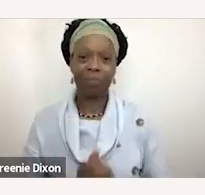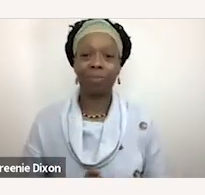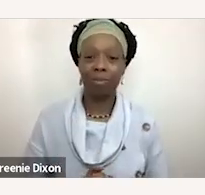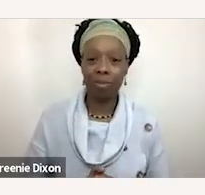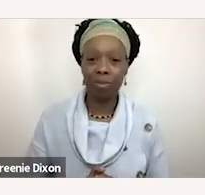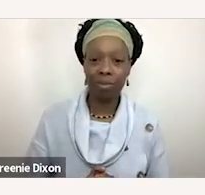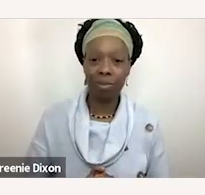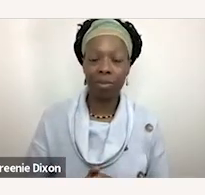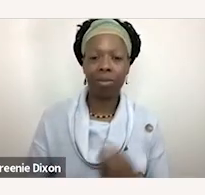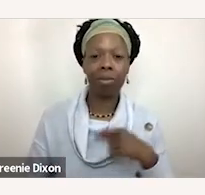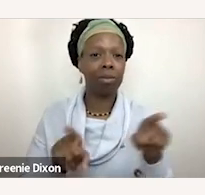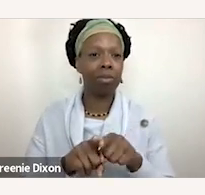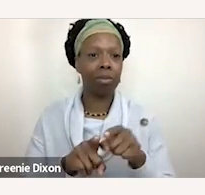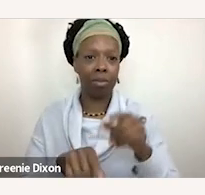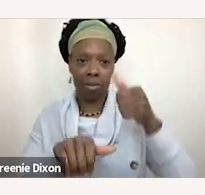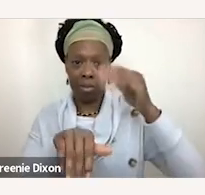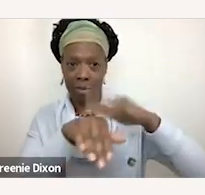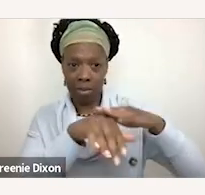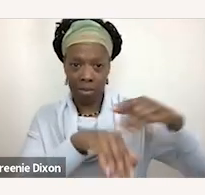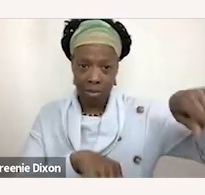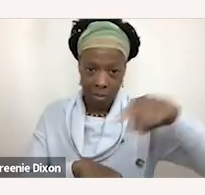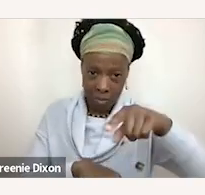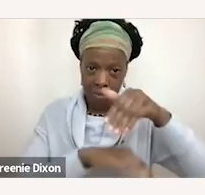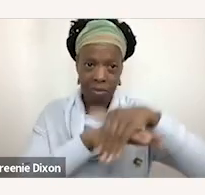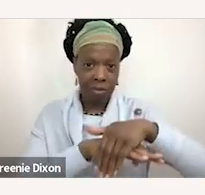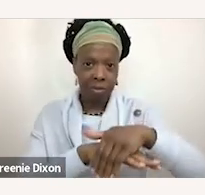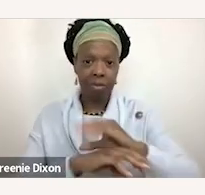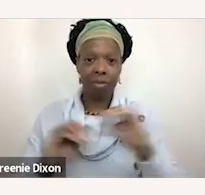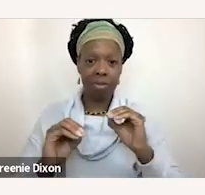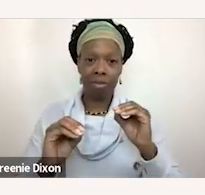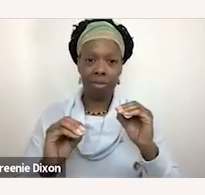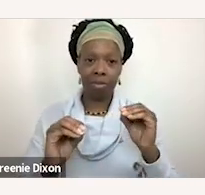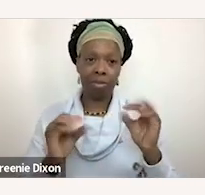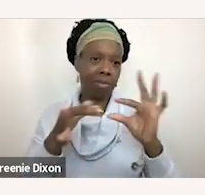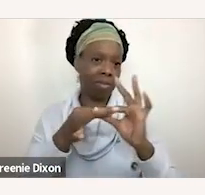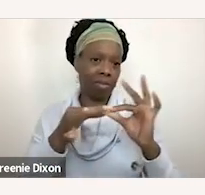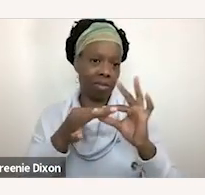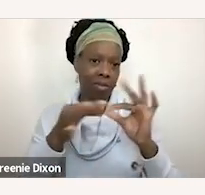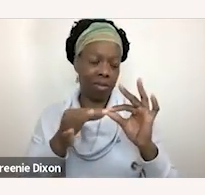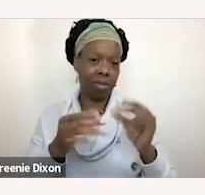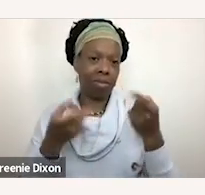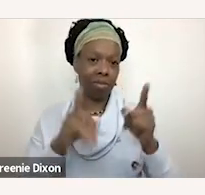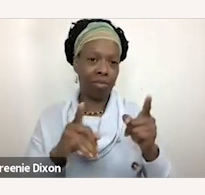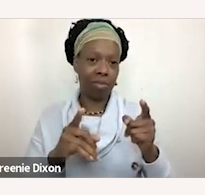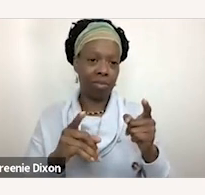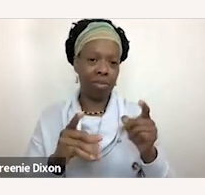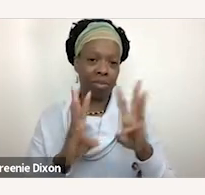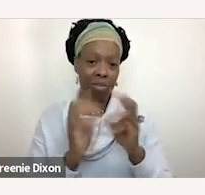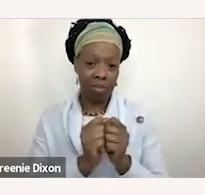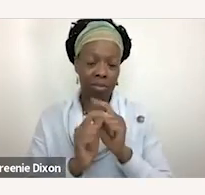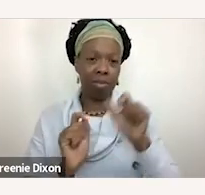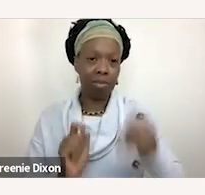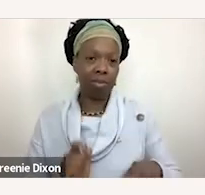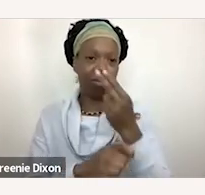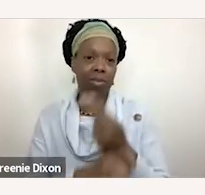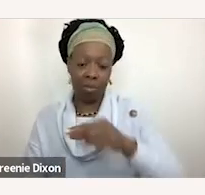I also just want to remind everybody that tonight there's no chat function during the session, but the Q&A function is available for all of you to ask your